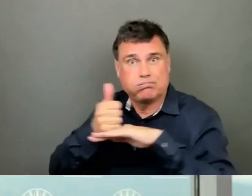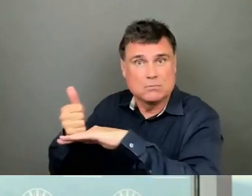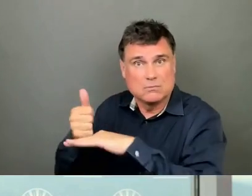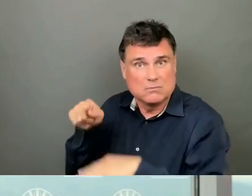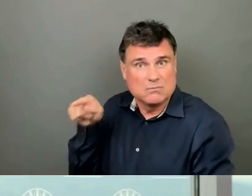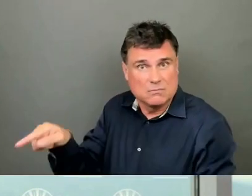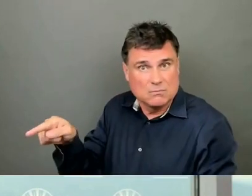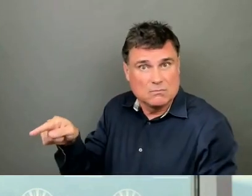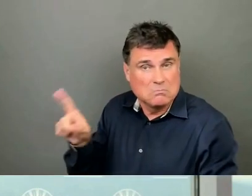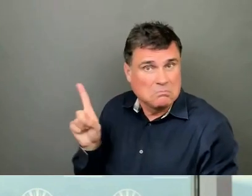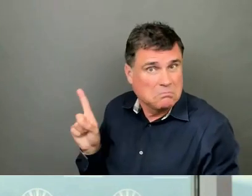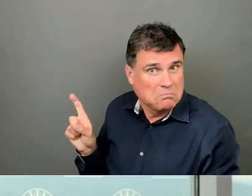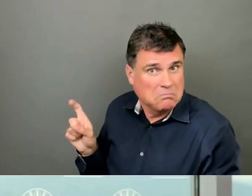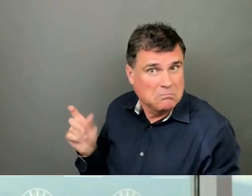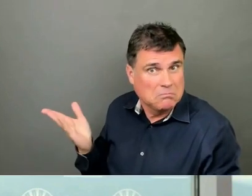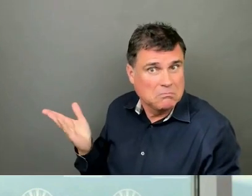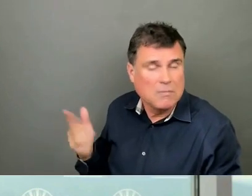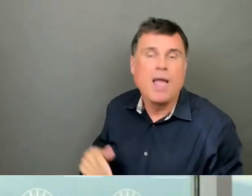Well, I'll say this.